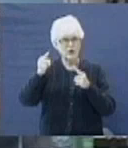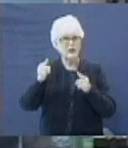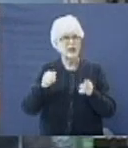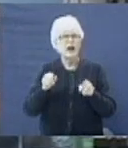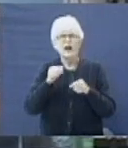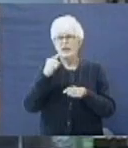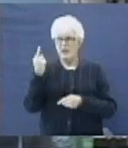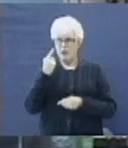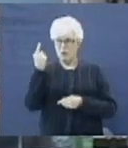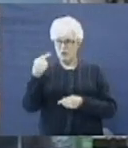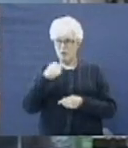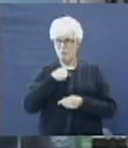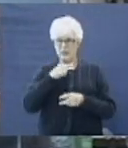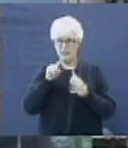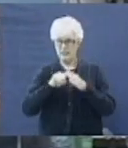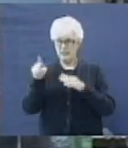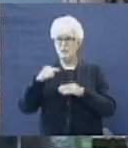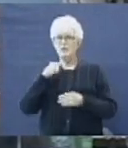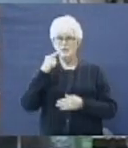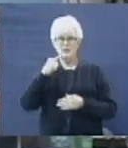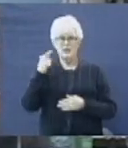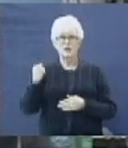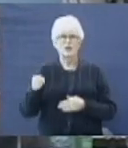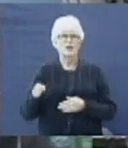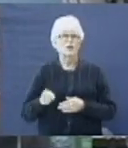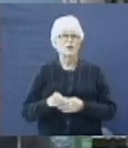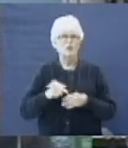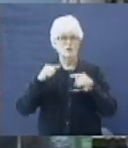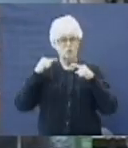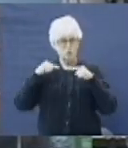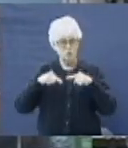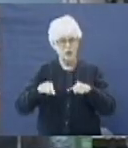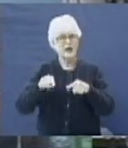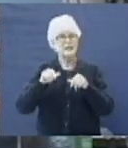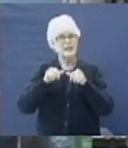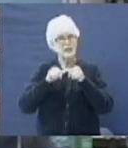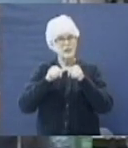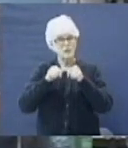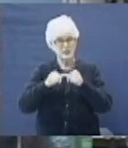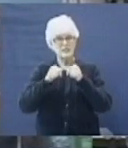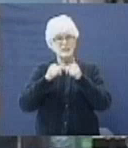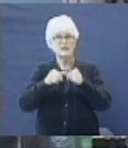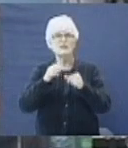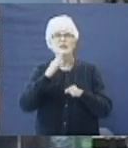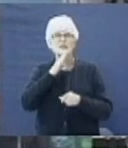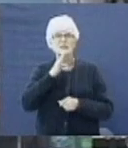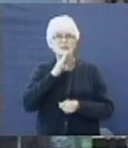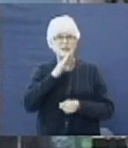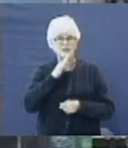only am alone, escaped alone to tell thee. While he was yet speaking.